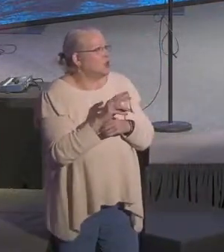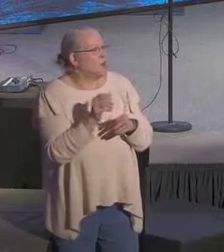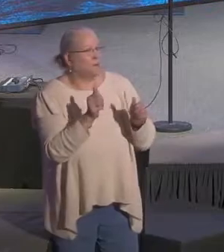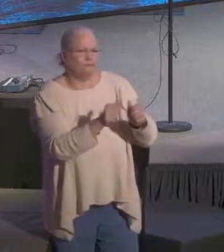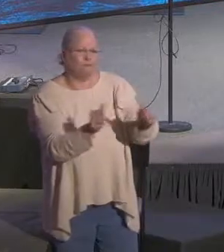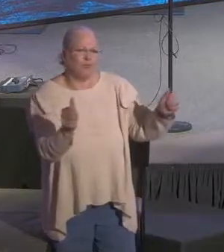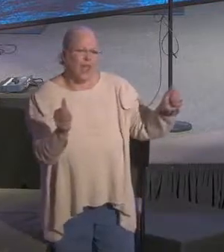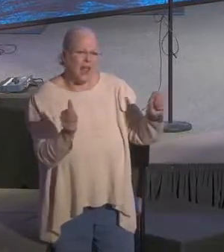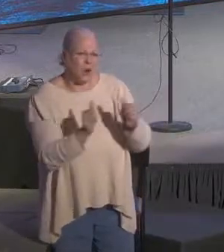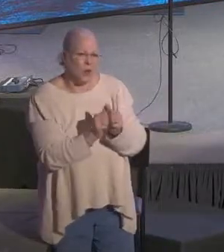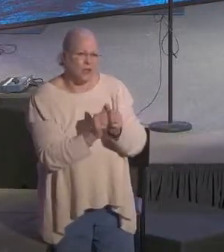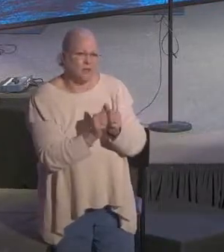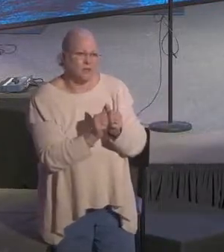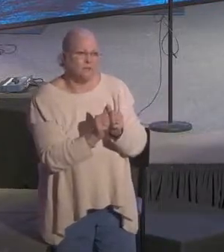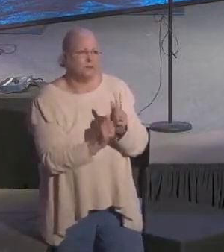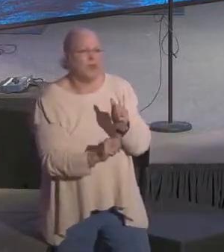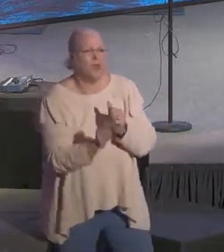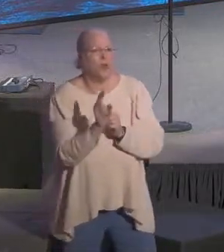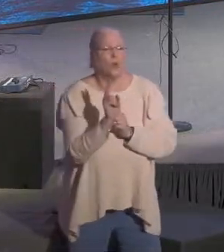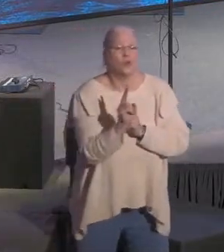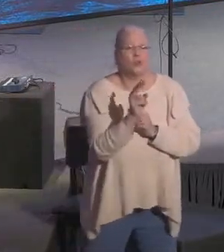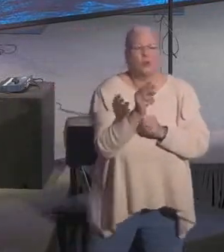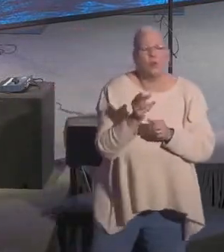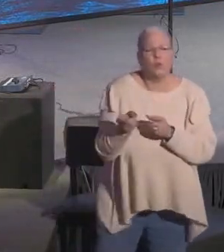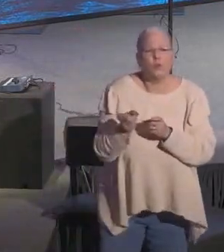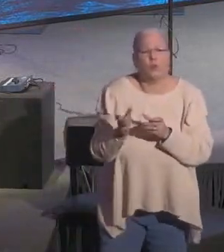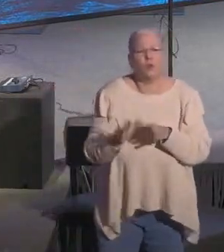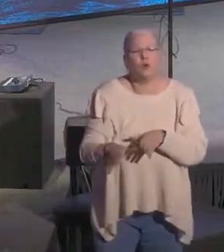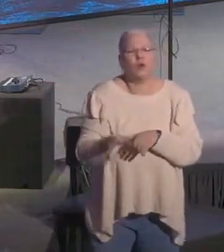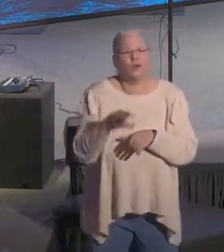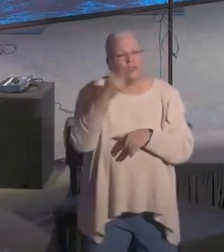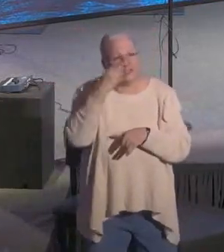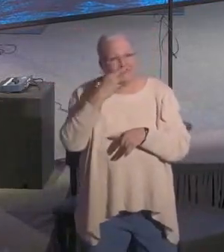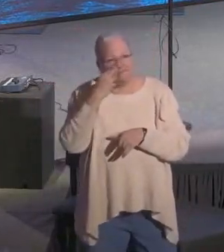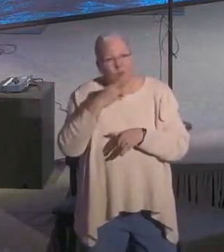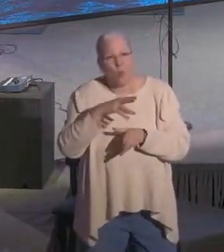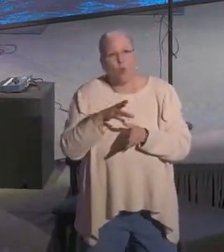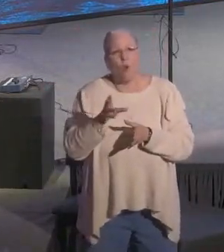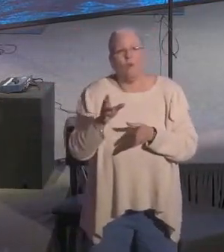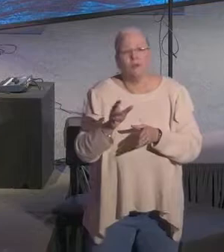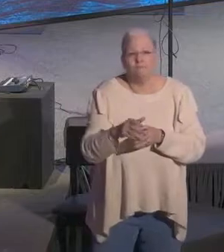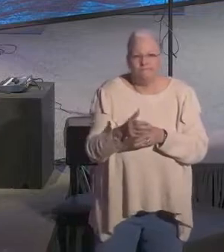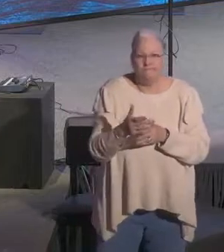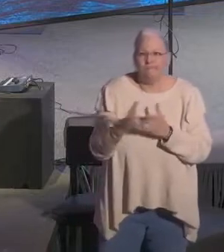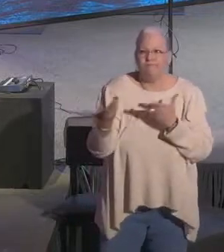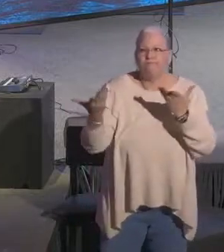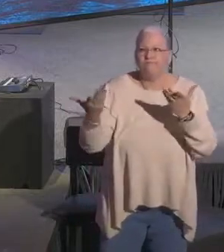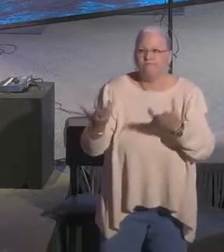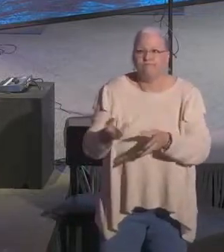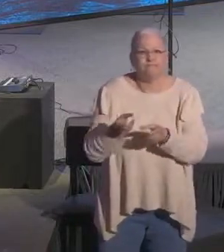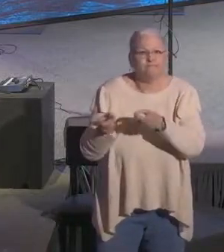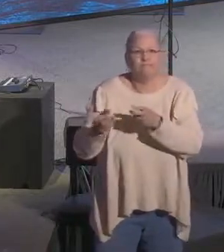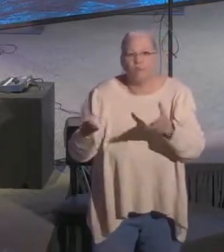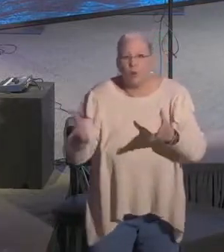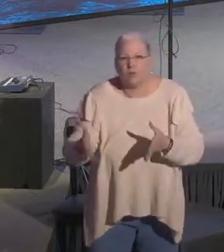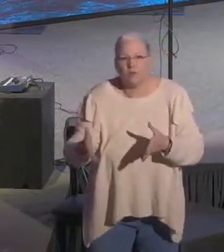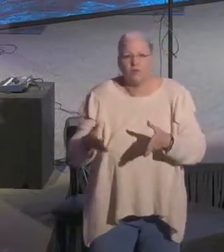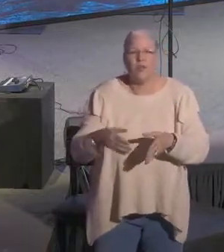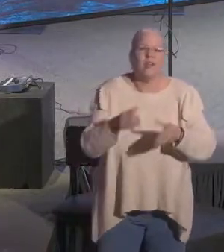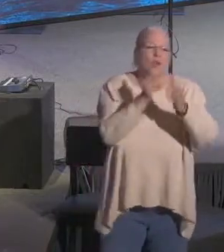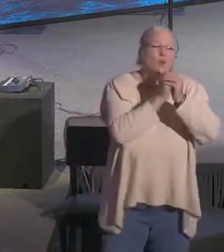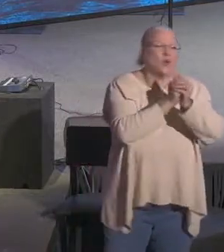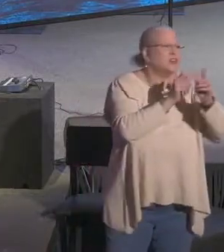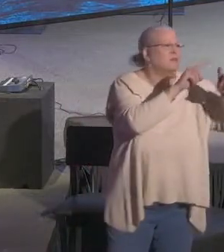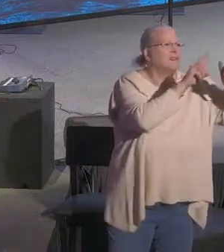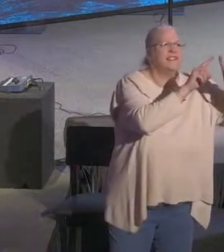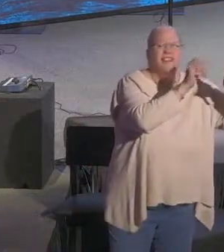That location was named after two rulers of the Roman Empire, Augustus Caesar and Philip. They worshipped other gods. They worshipped in